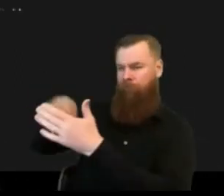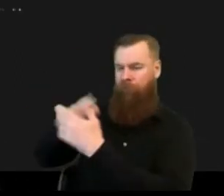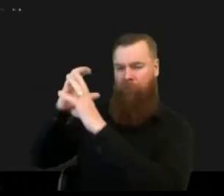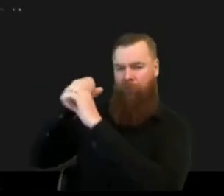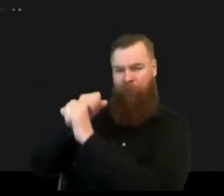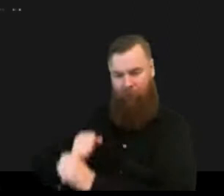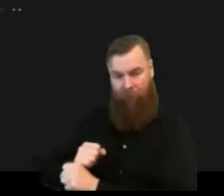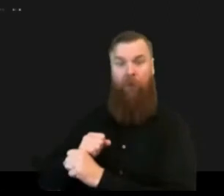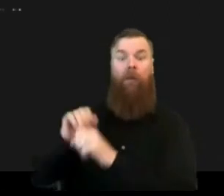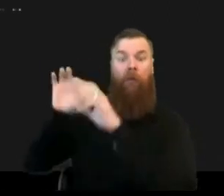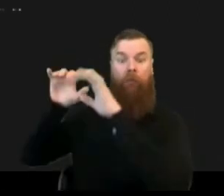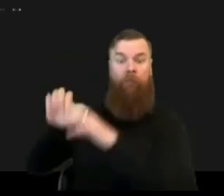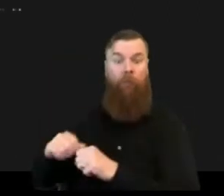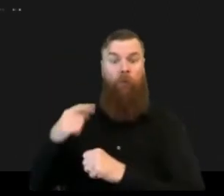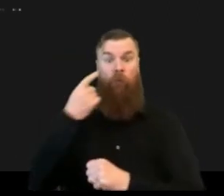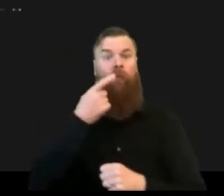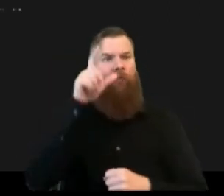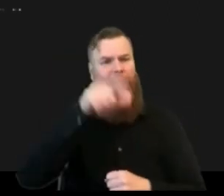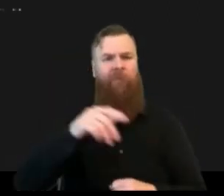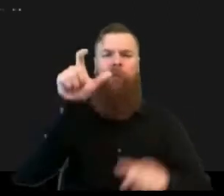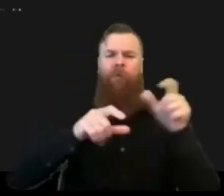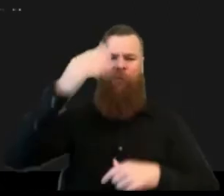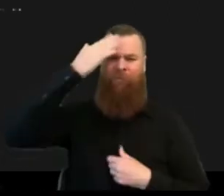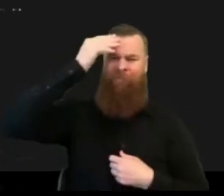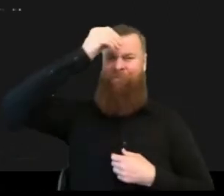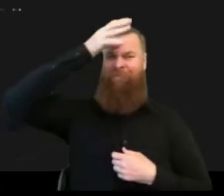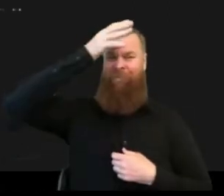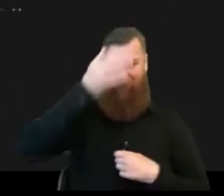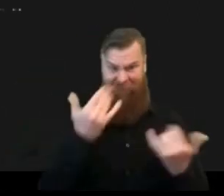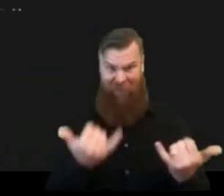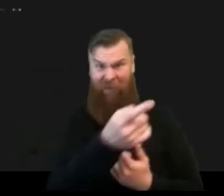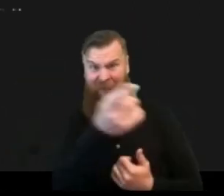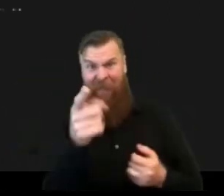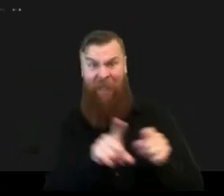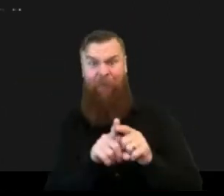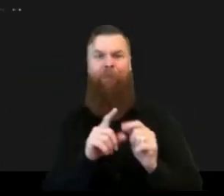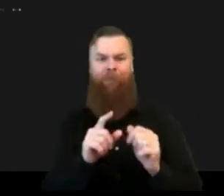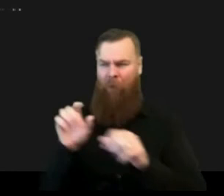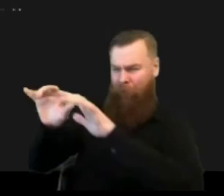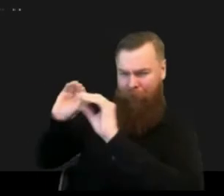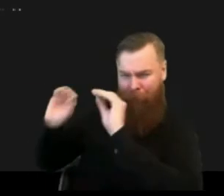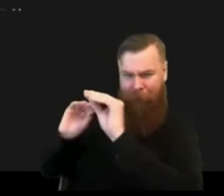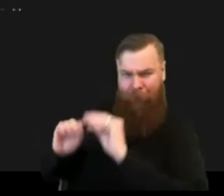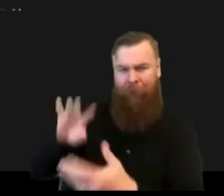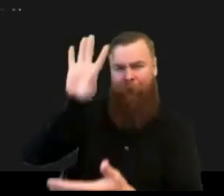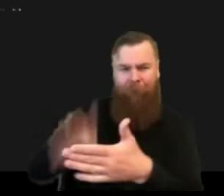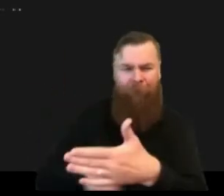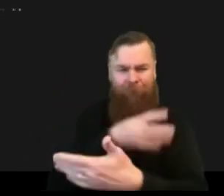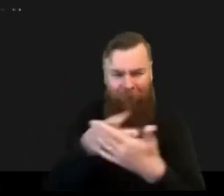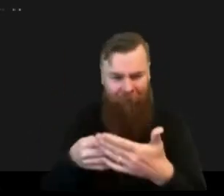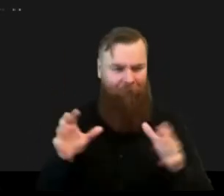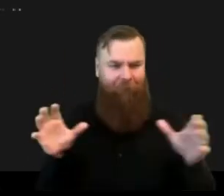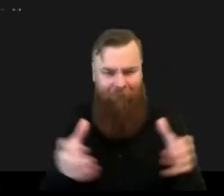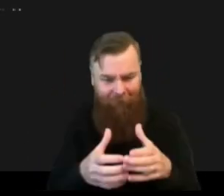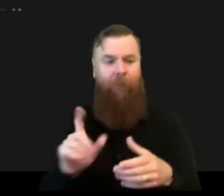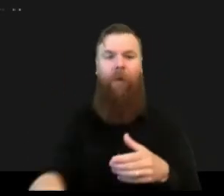expertise of course is is is required with uh with gis um and from from different people um so um lots